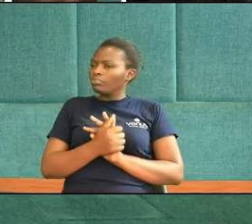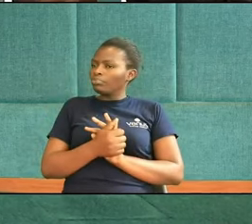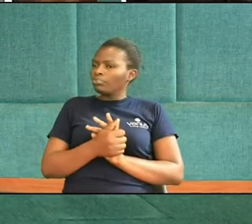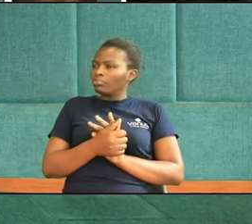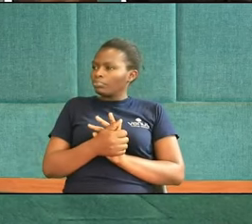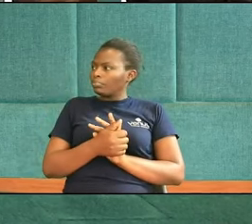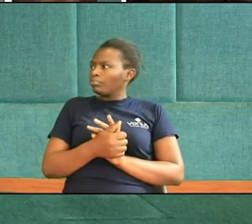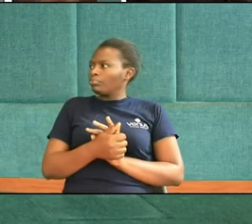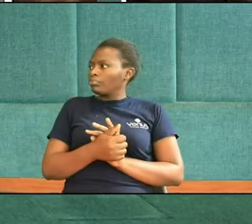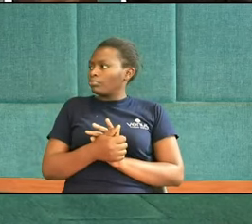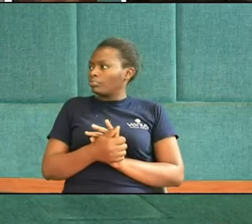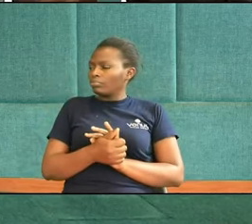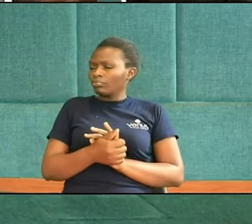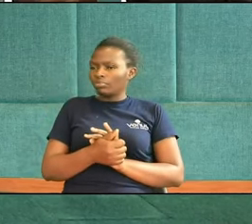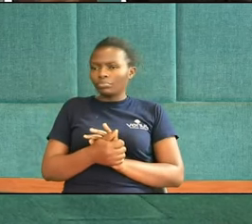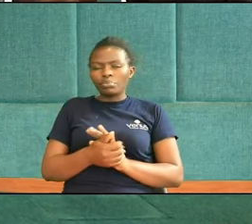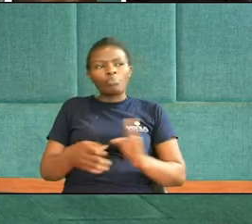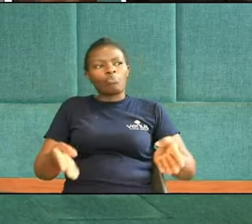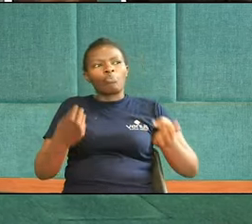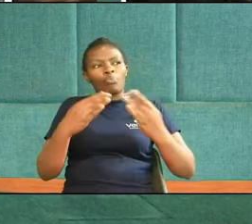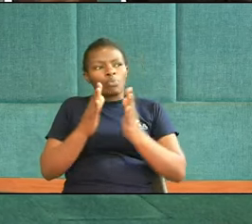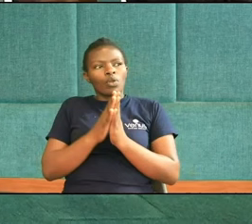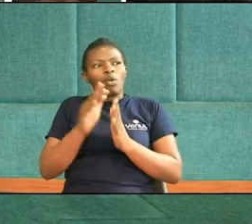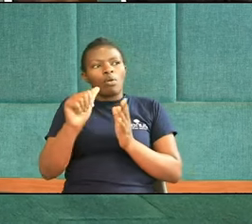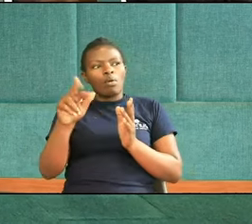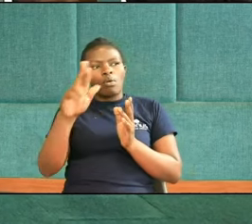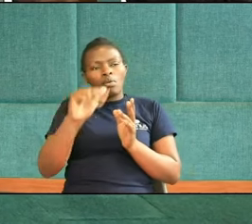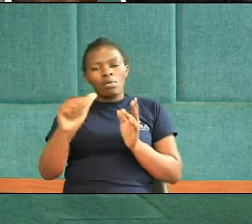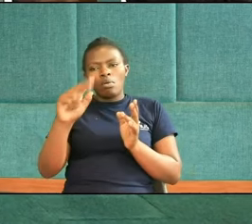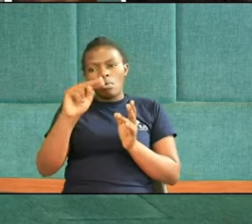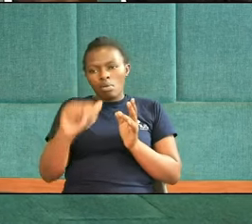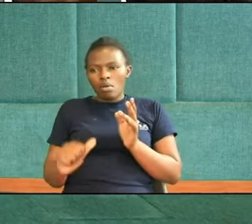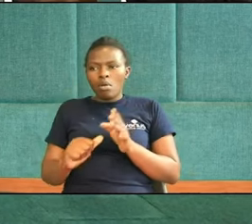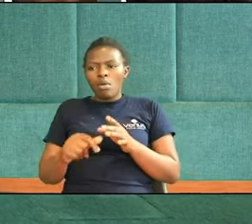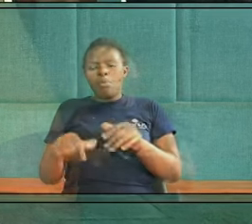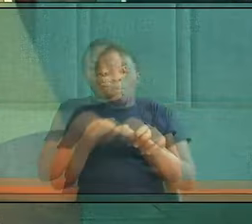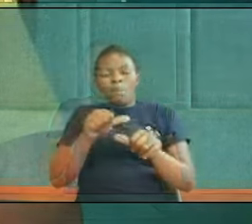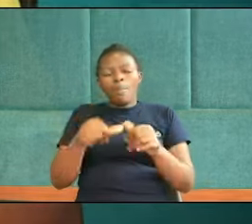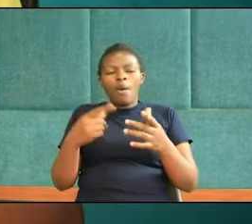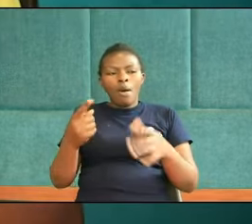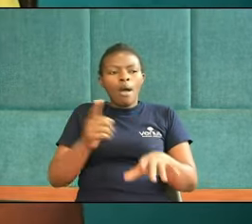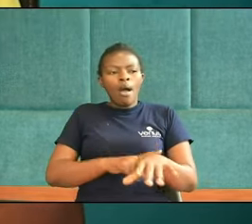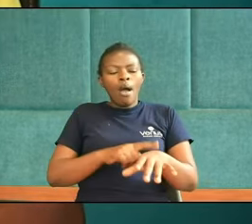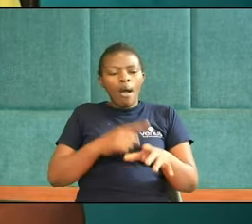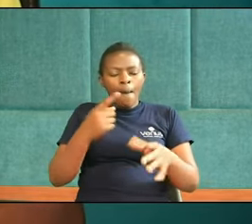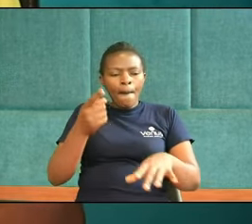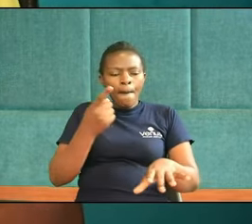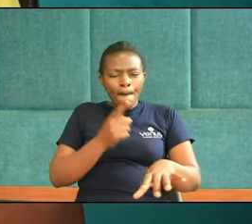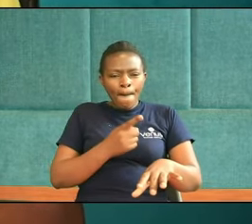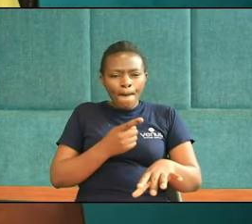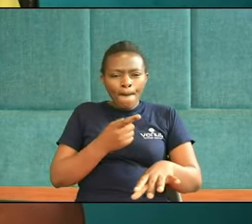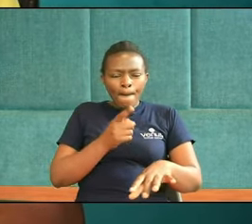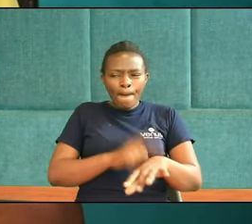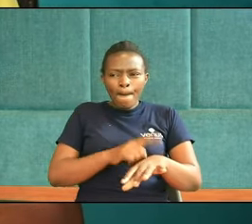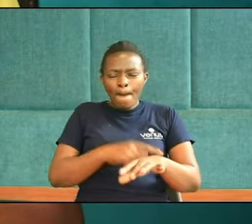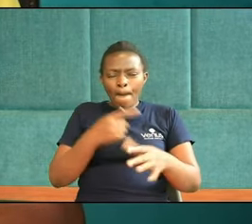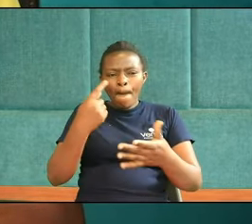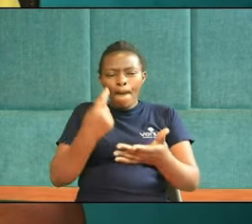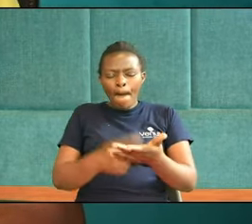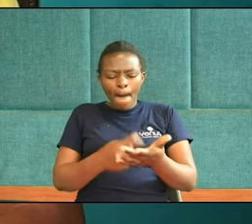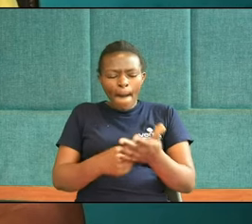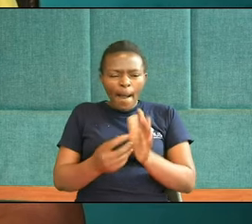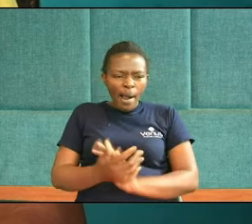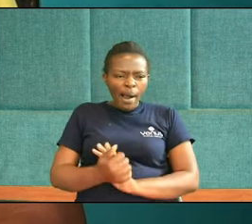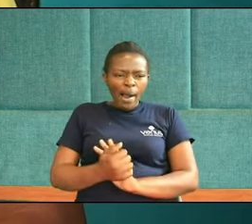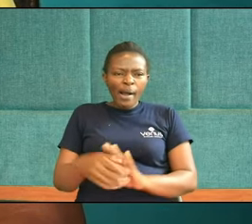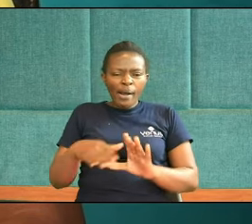I agree with Arianna About taking heart When times are tough And we're reminded In Joshua 21